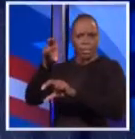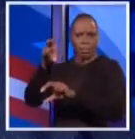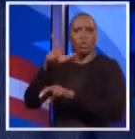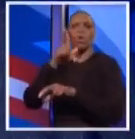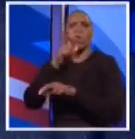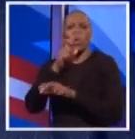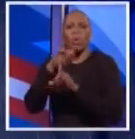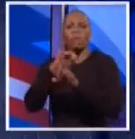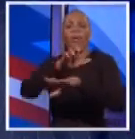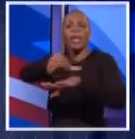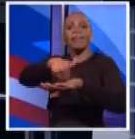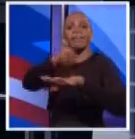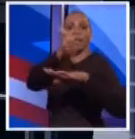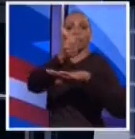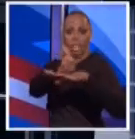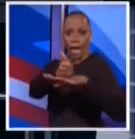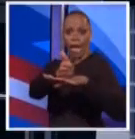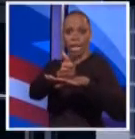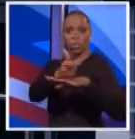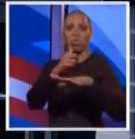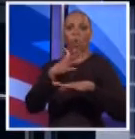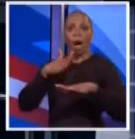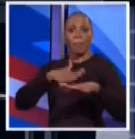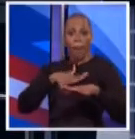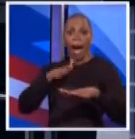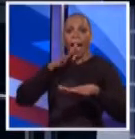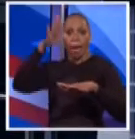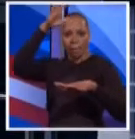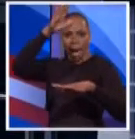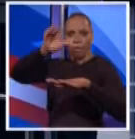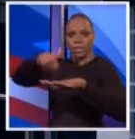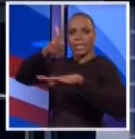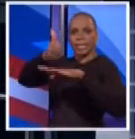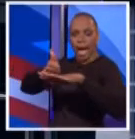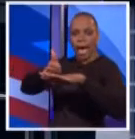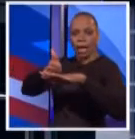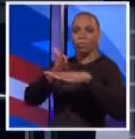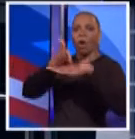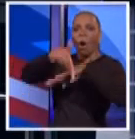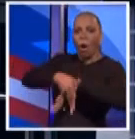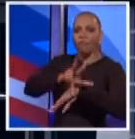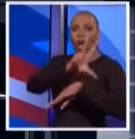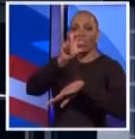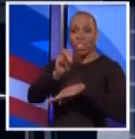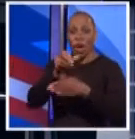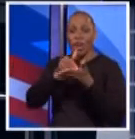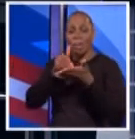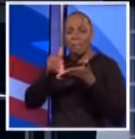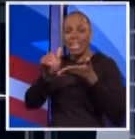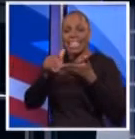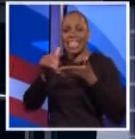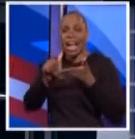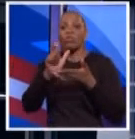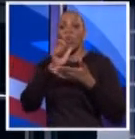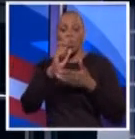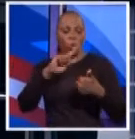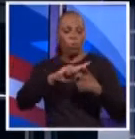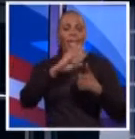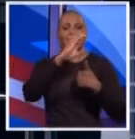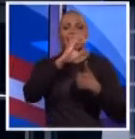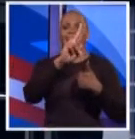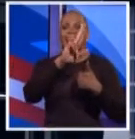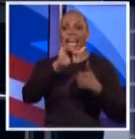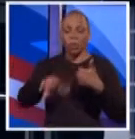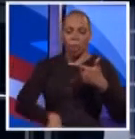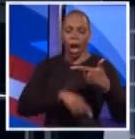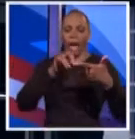of a foundation that has been created by my parents that has given over $30 million away to CCNY, to the Museum